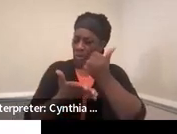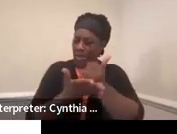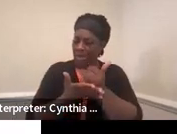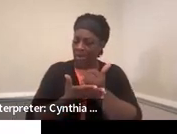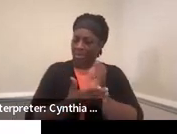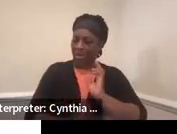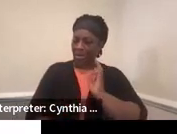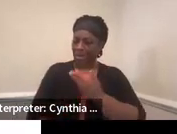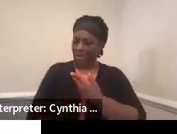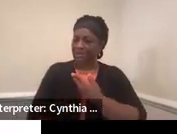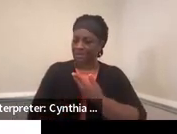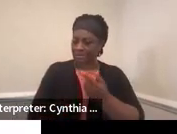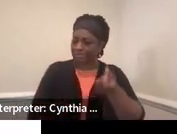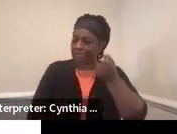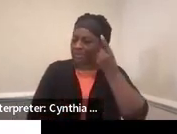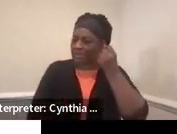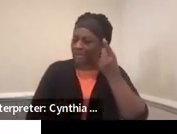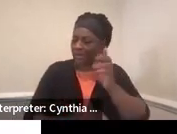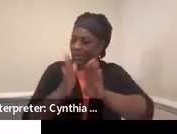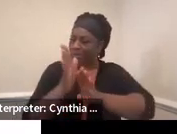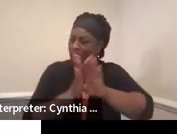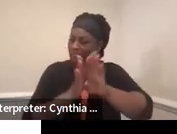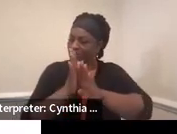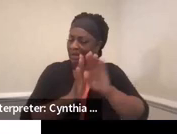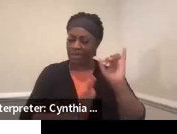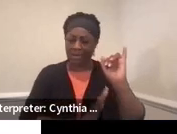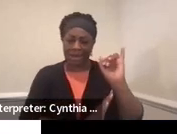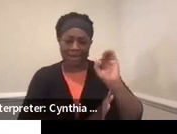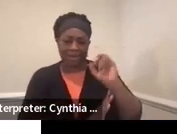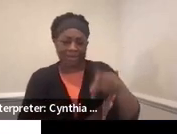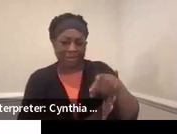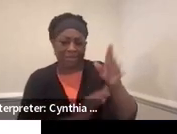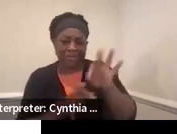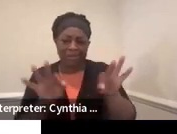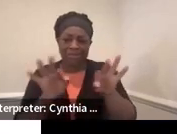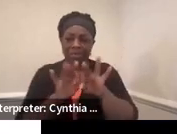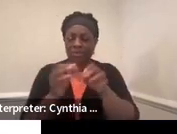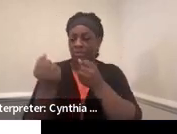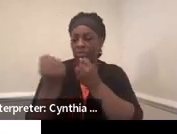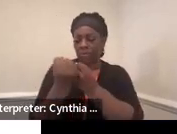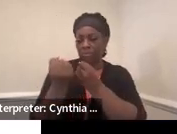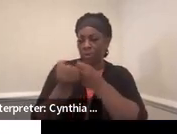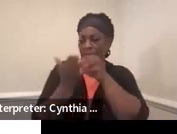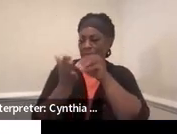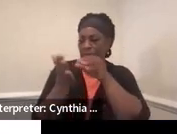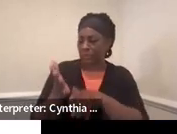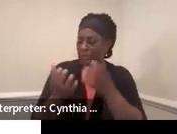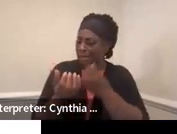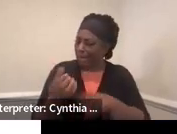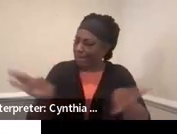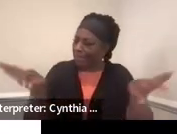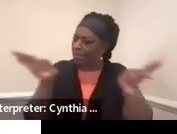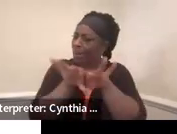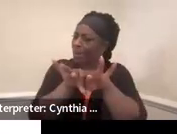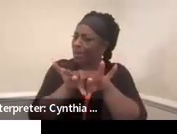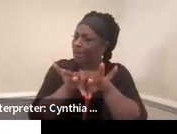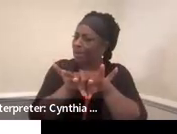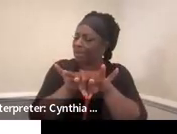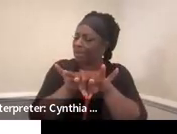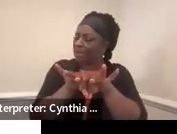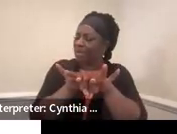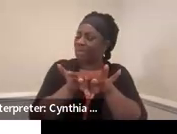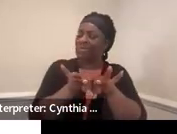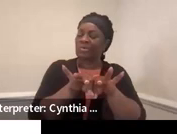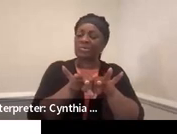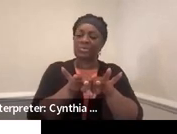develop that IEP, but most importantly, support that student. So making sure that that